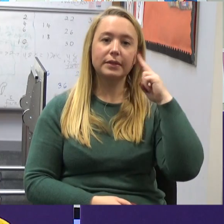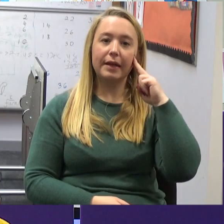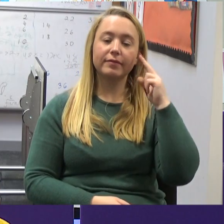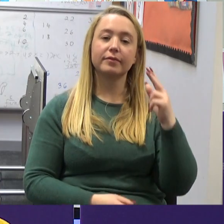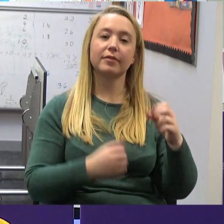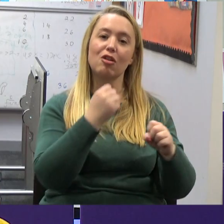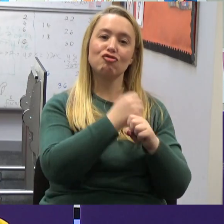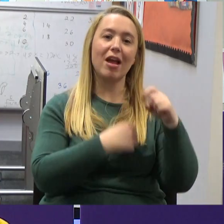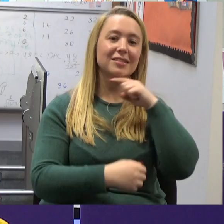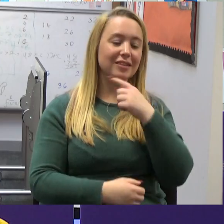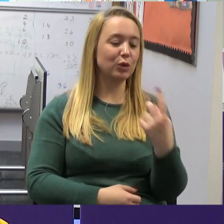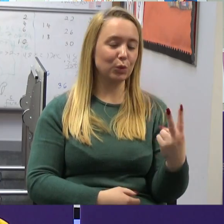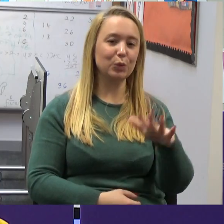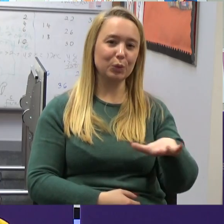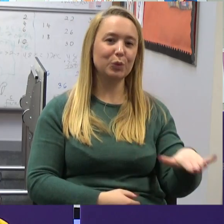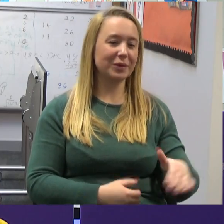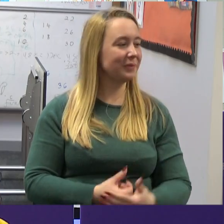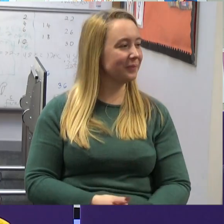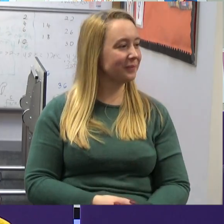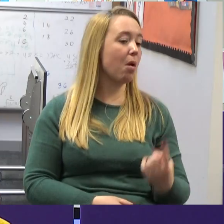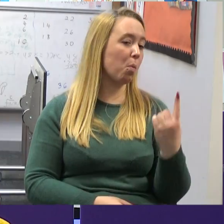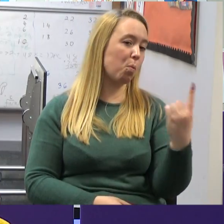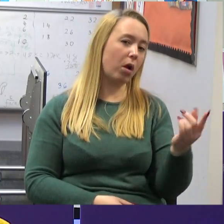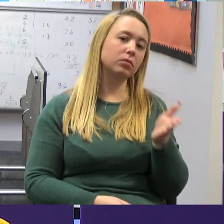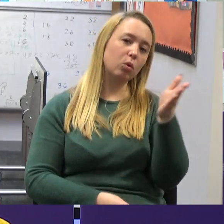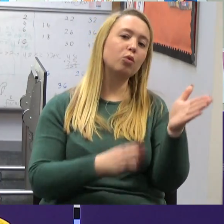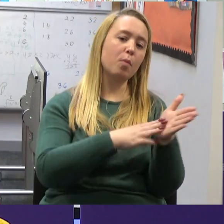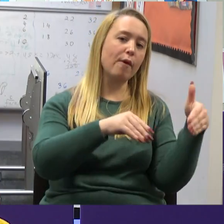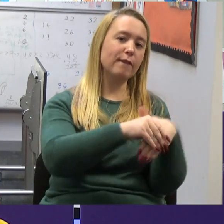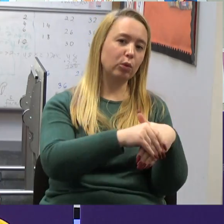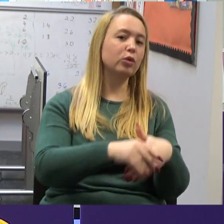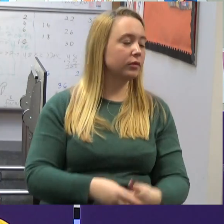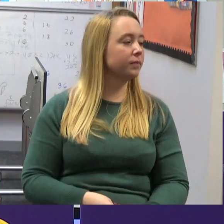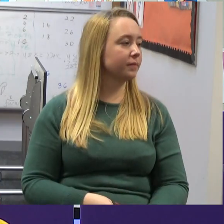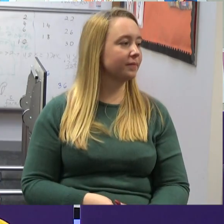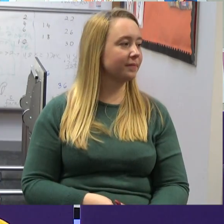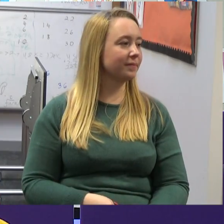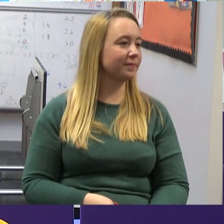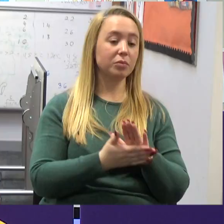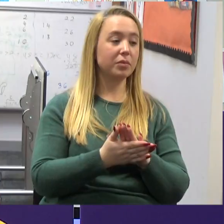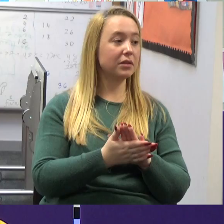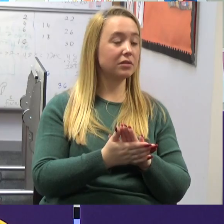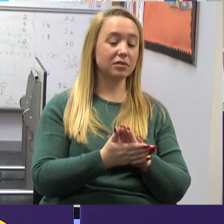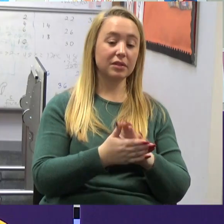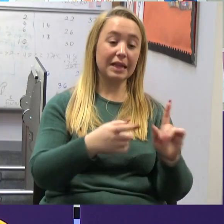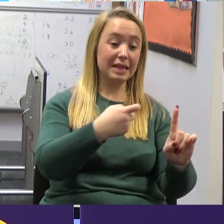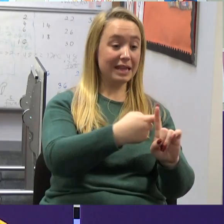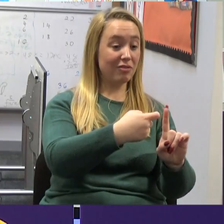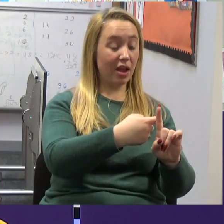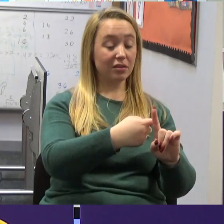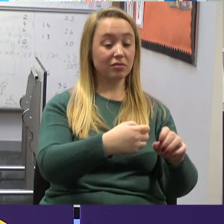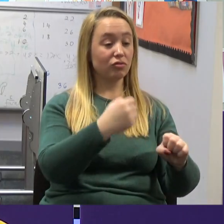I two deaf grandsons. The only one comes to me. I can